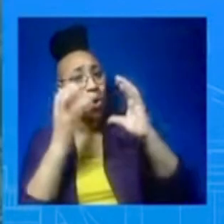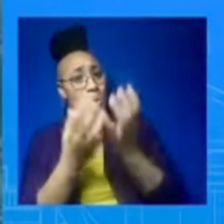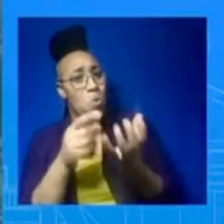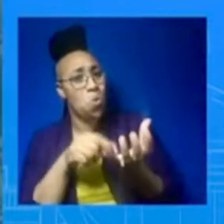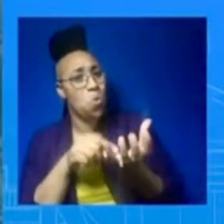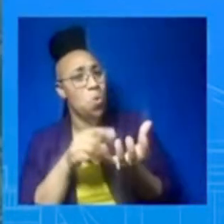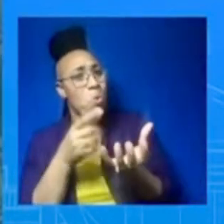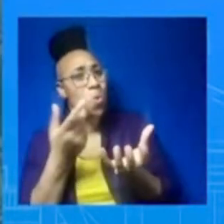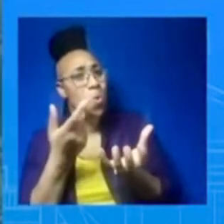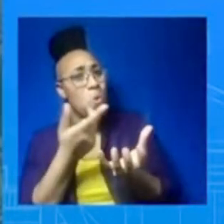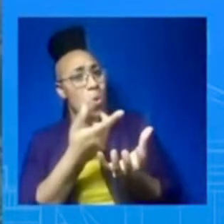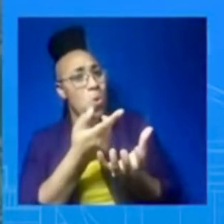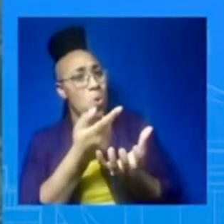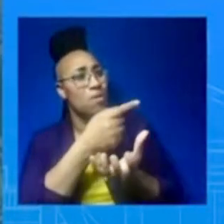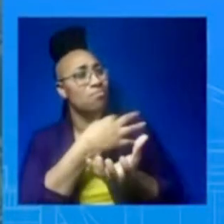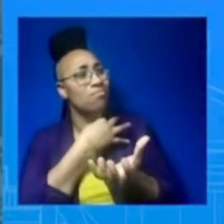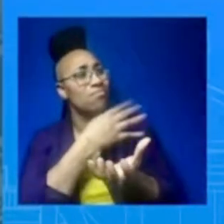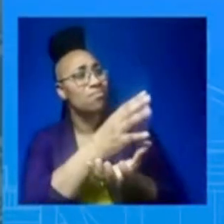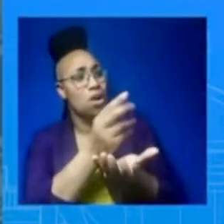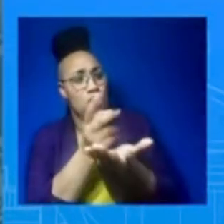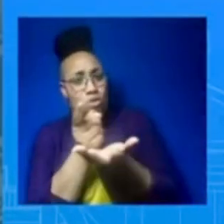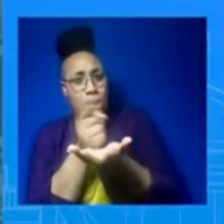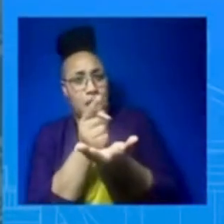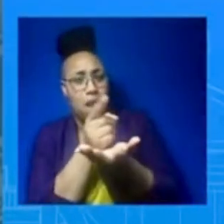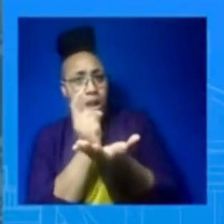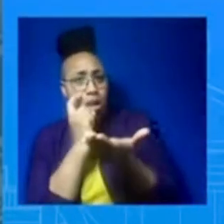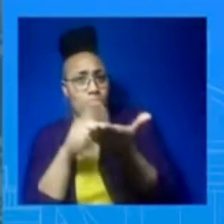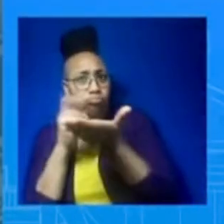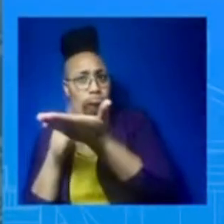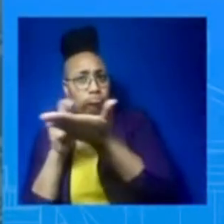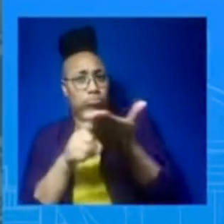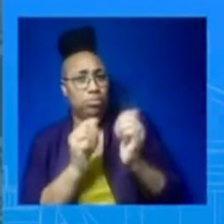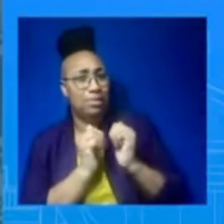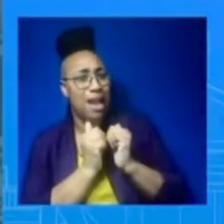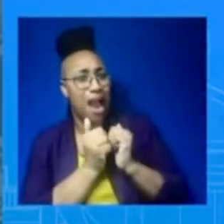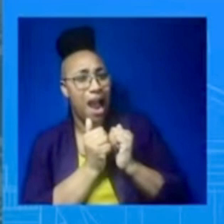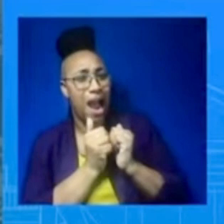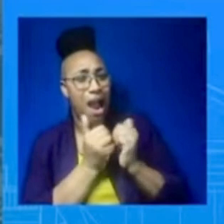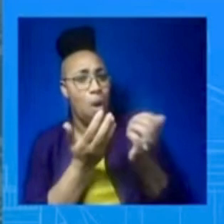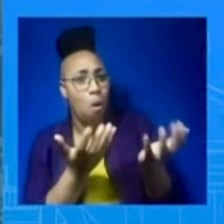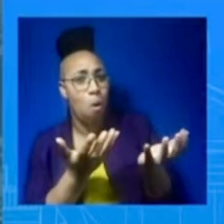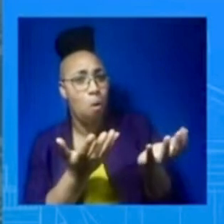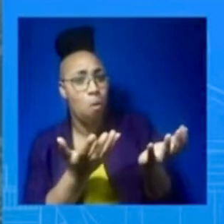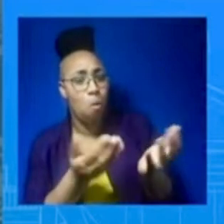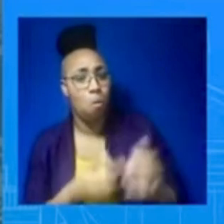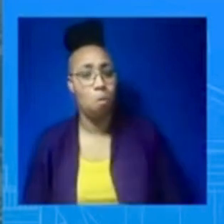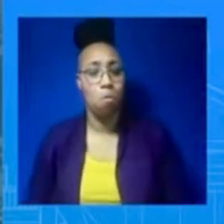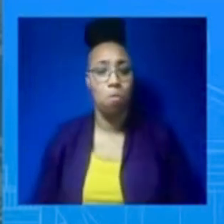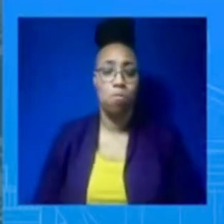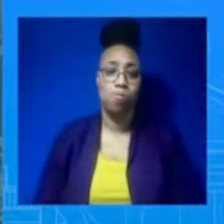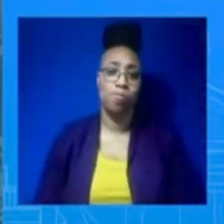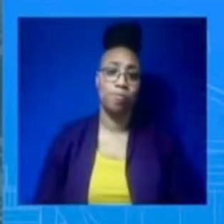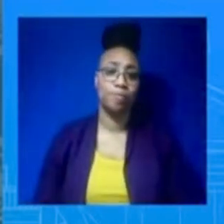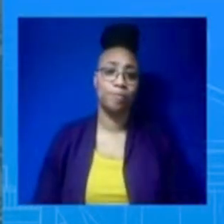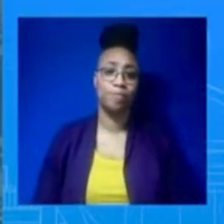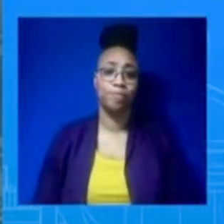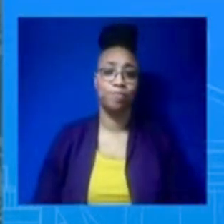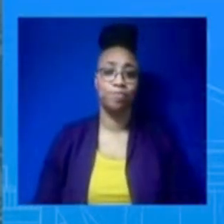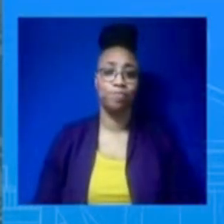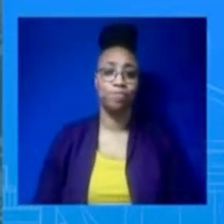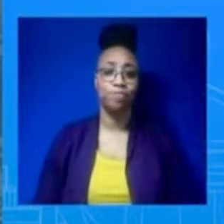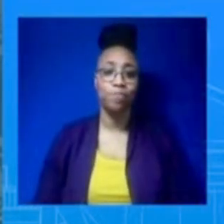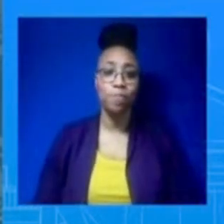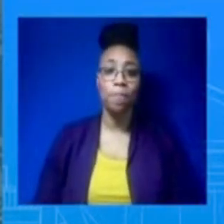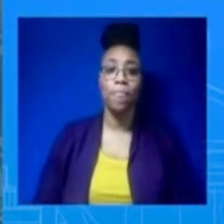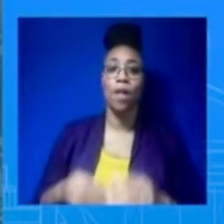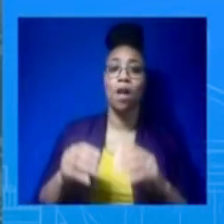go back and just, I want to answer your first question again. I said right now, the trip will be to Warsaw. So I didn't want to make it sound like I was alluding